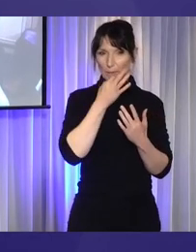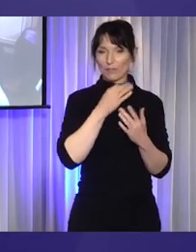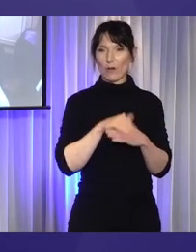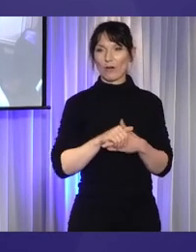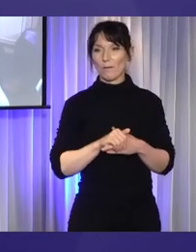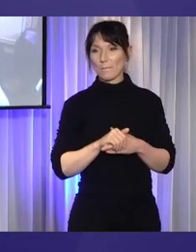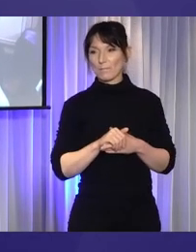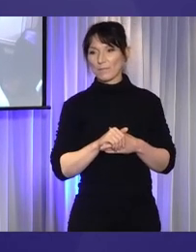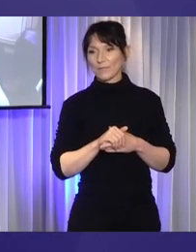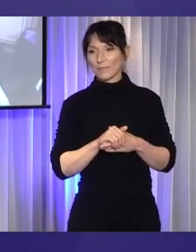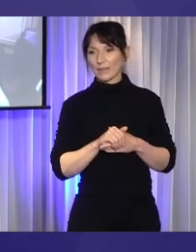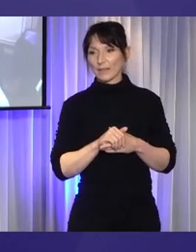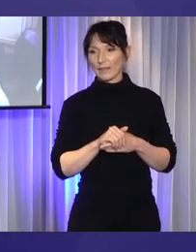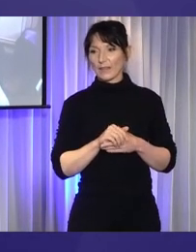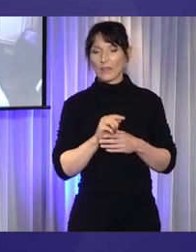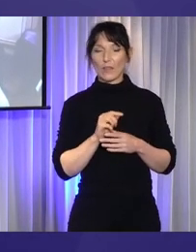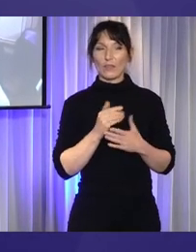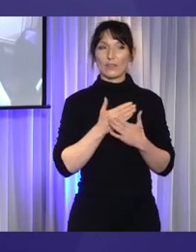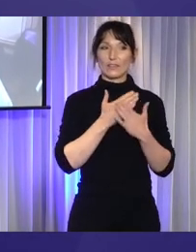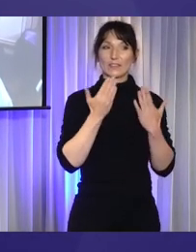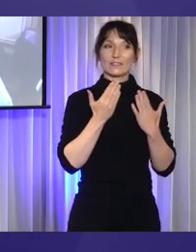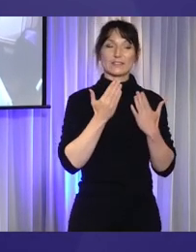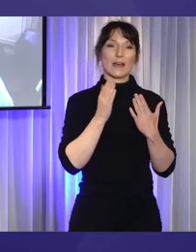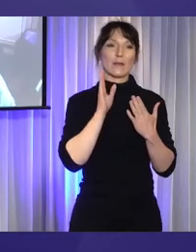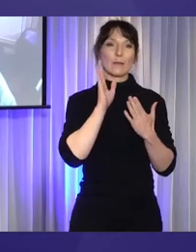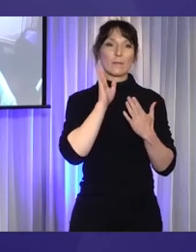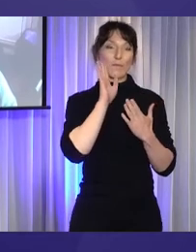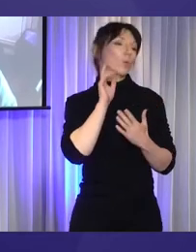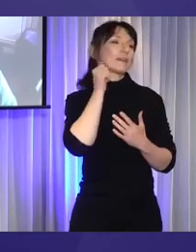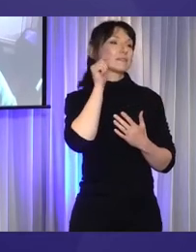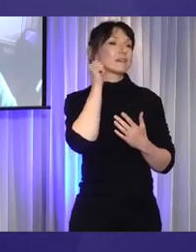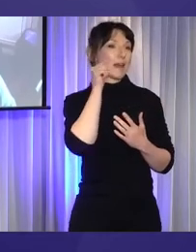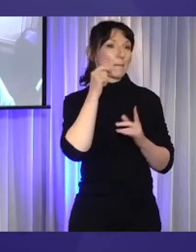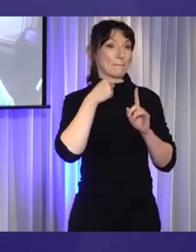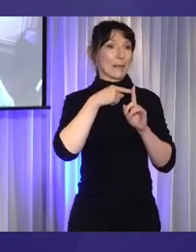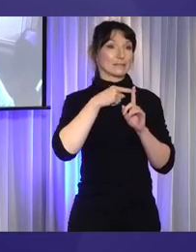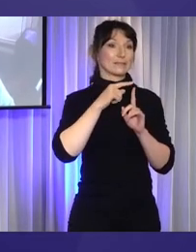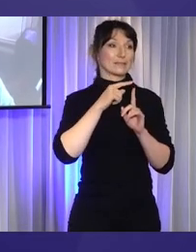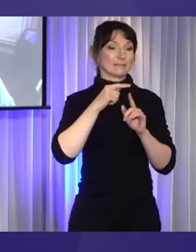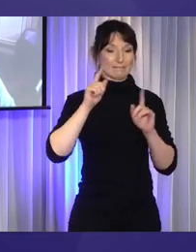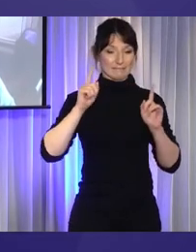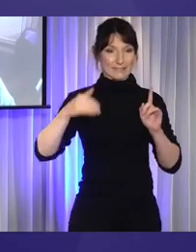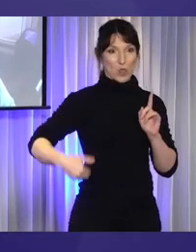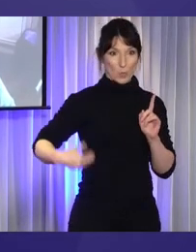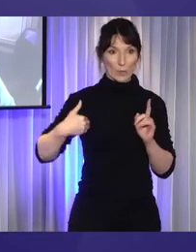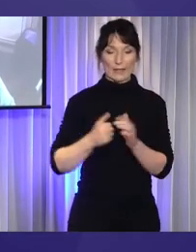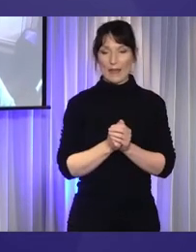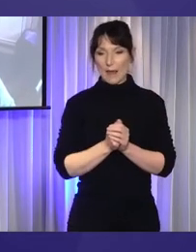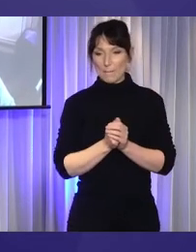the day before and this morning. We hear a lot about